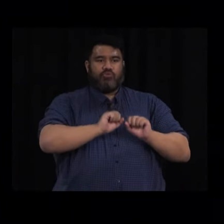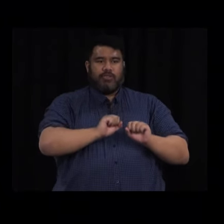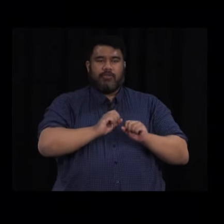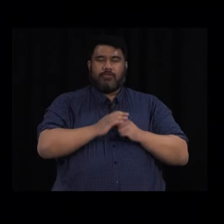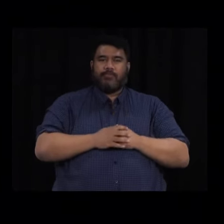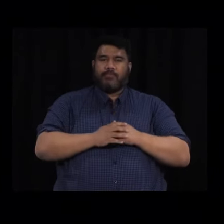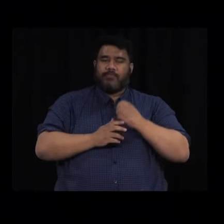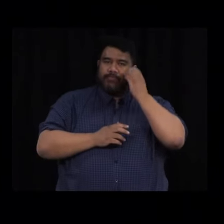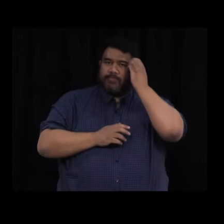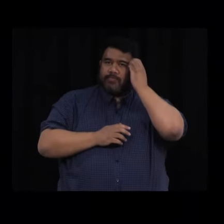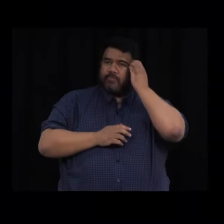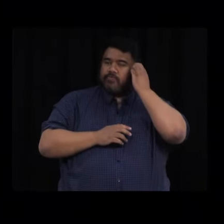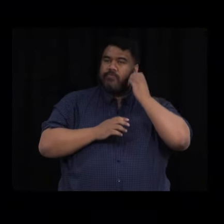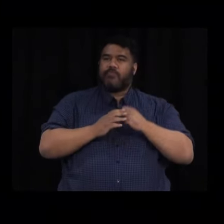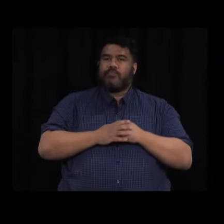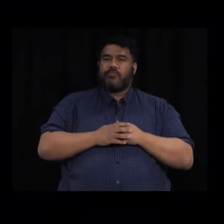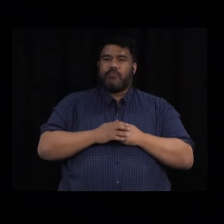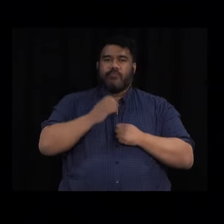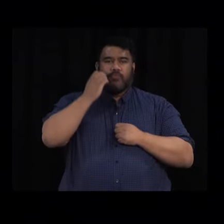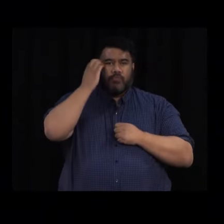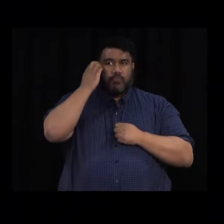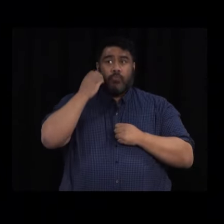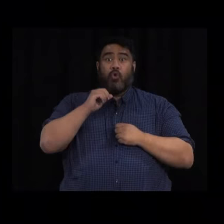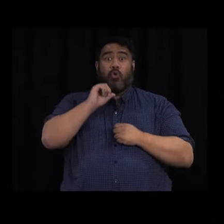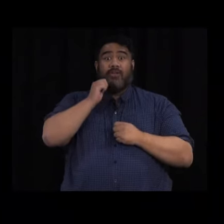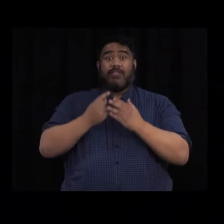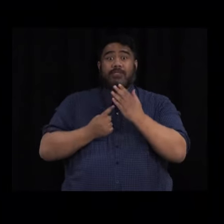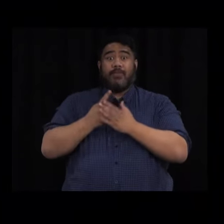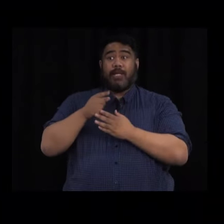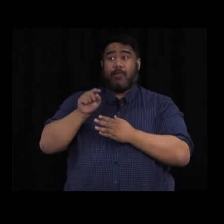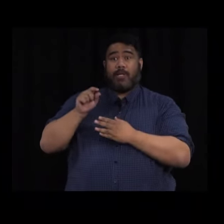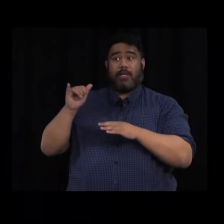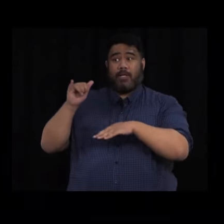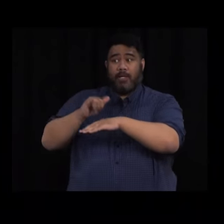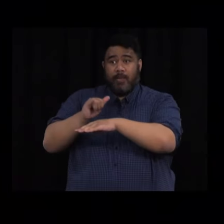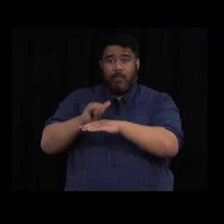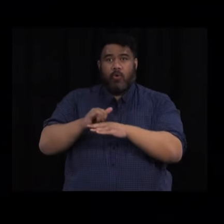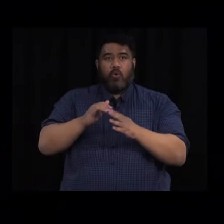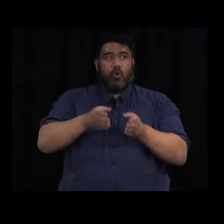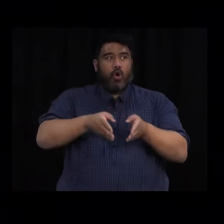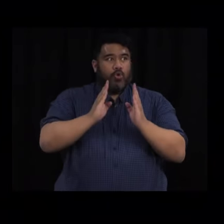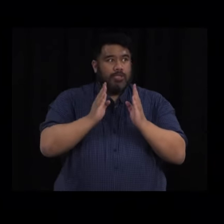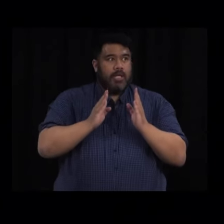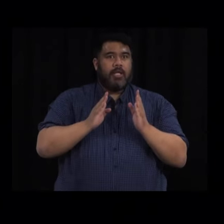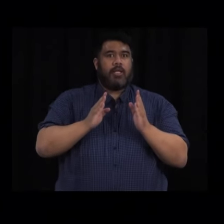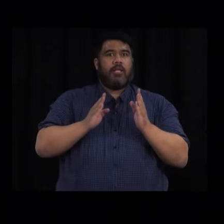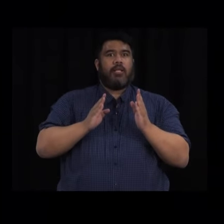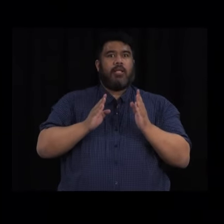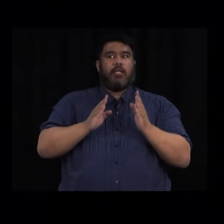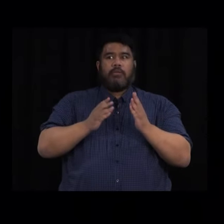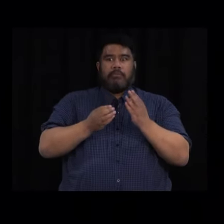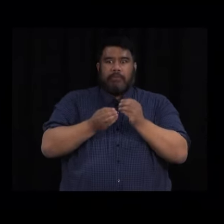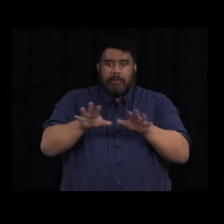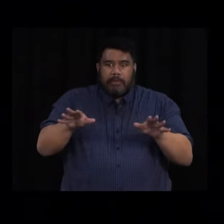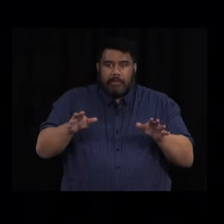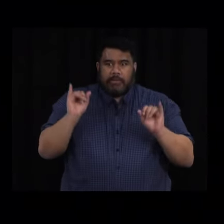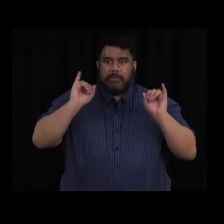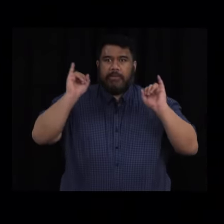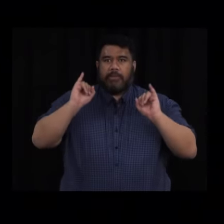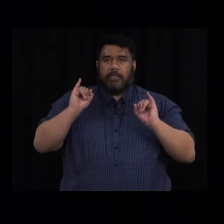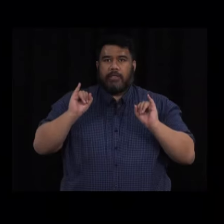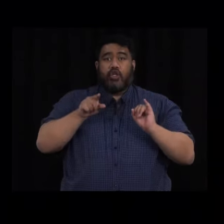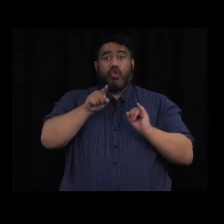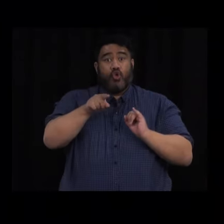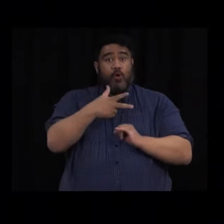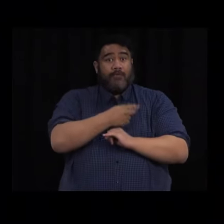waters or if we have an incursion at our airport or at an MIQ facility, there's high rates of vaccination provide us all with